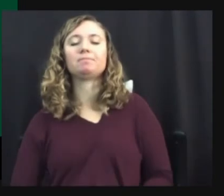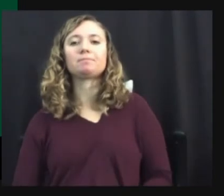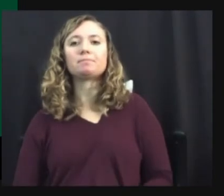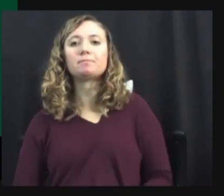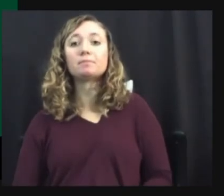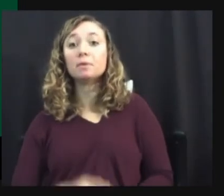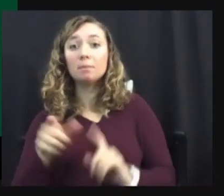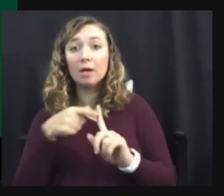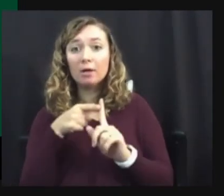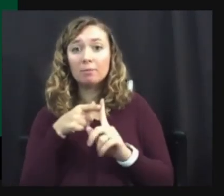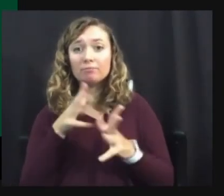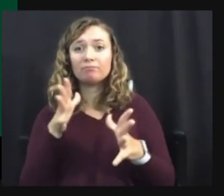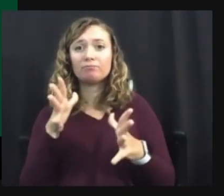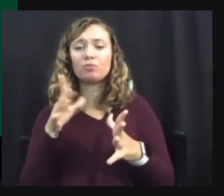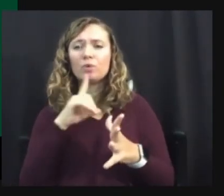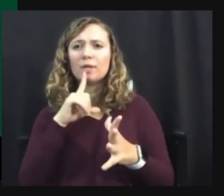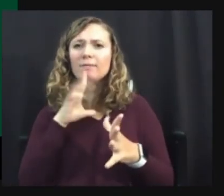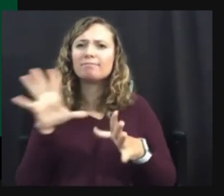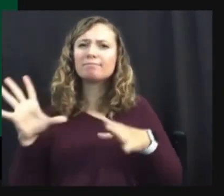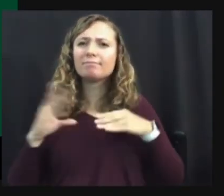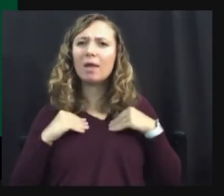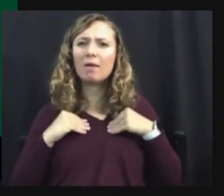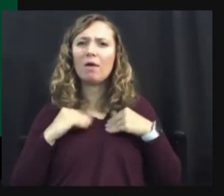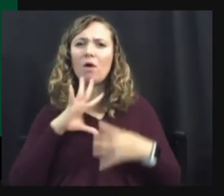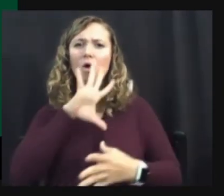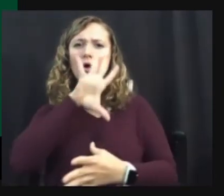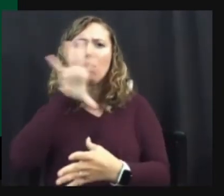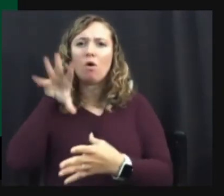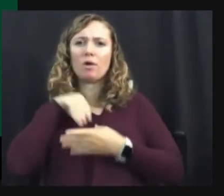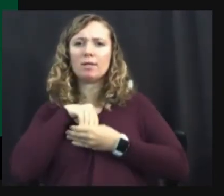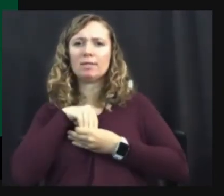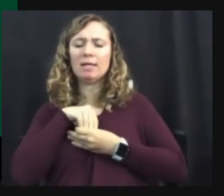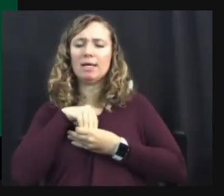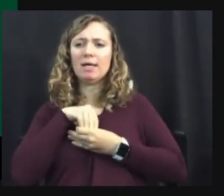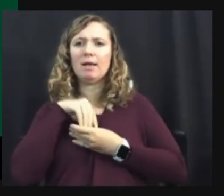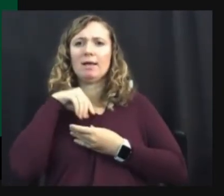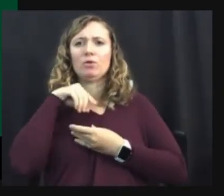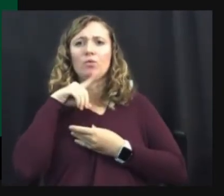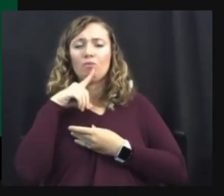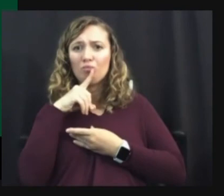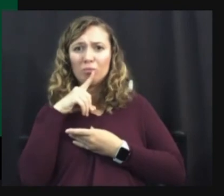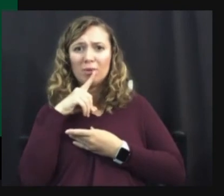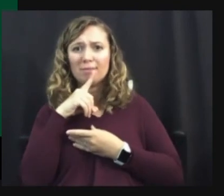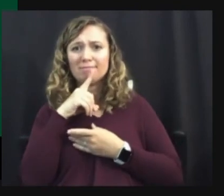autistic as a valid way of being.